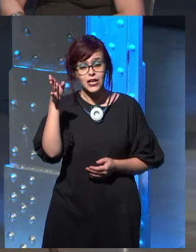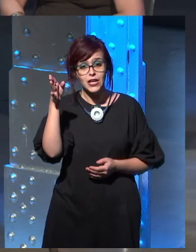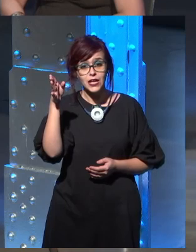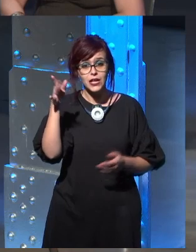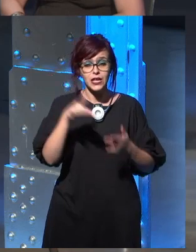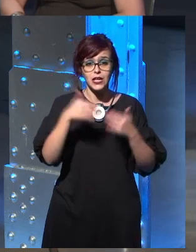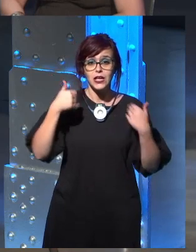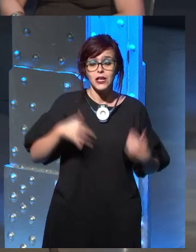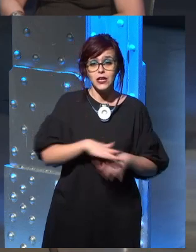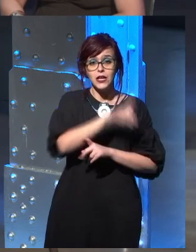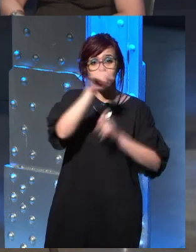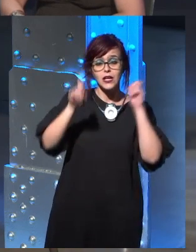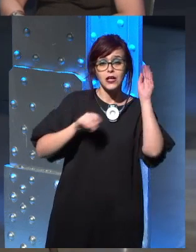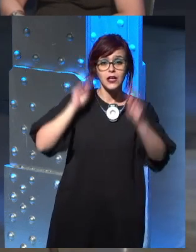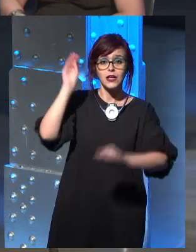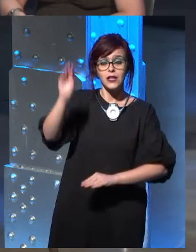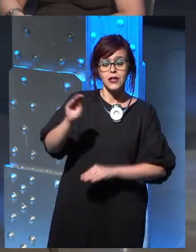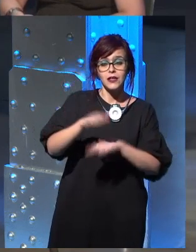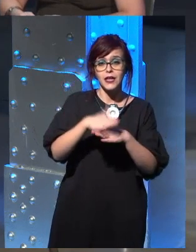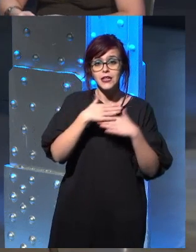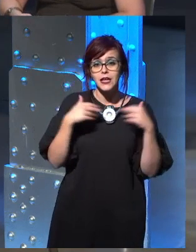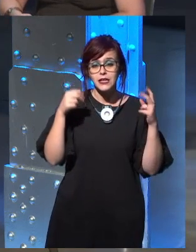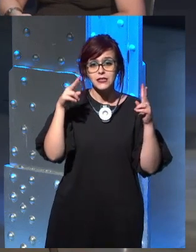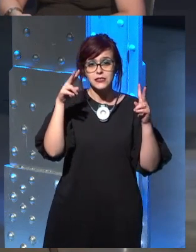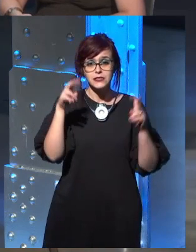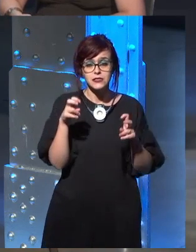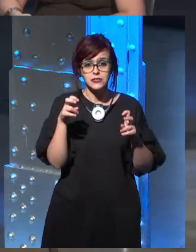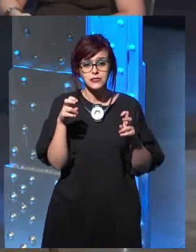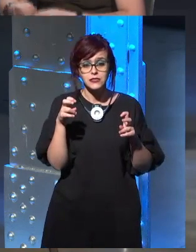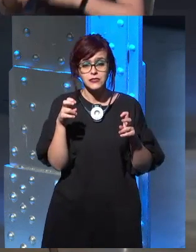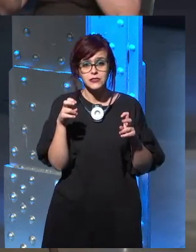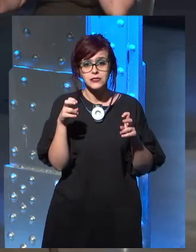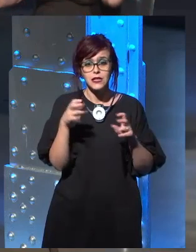I'm going to ask you about George's writing style.